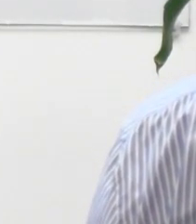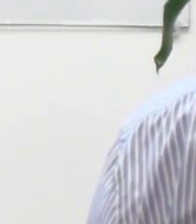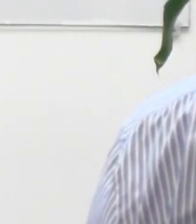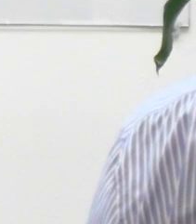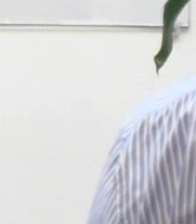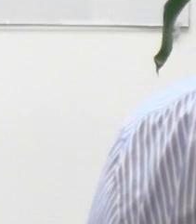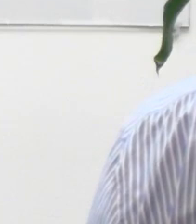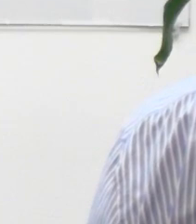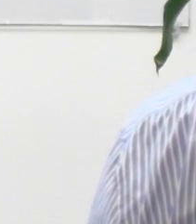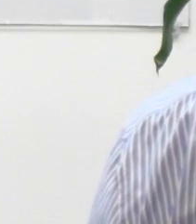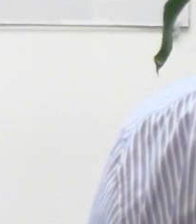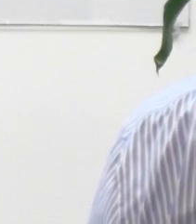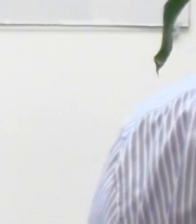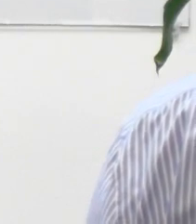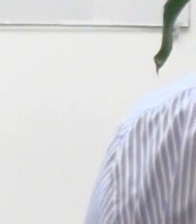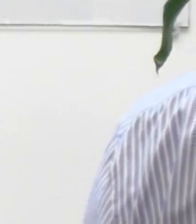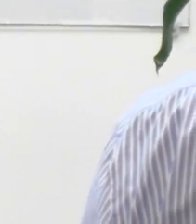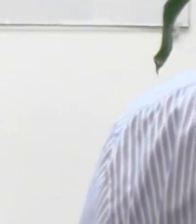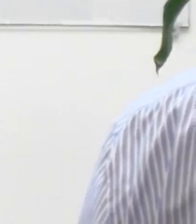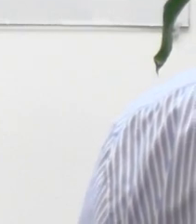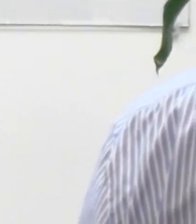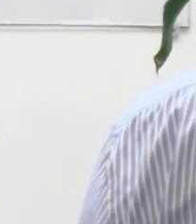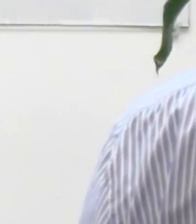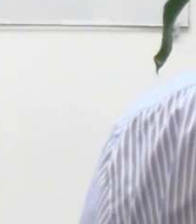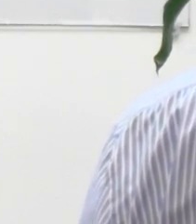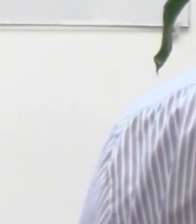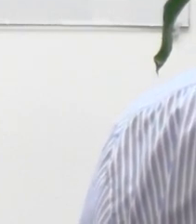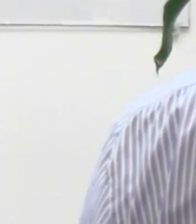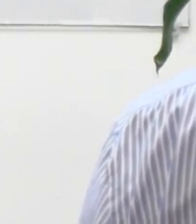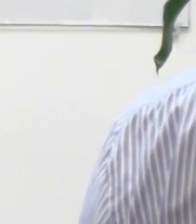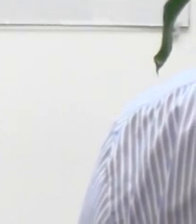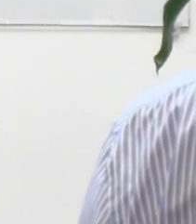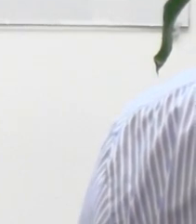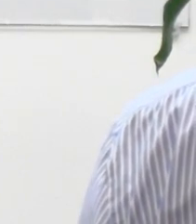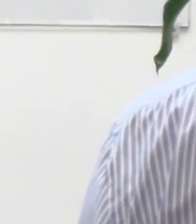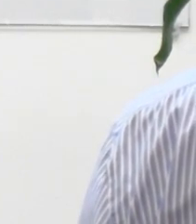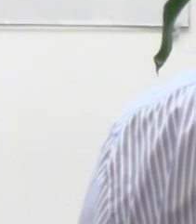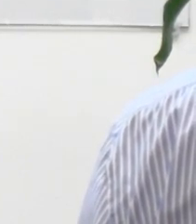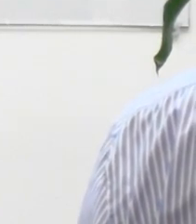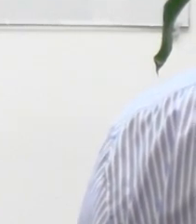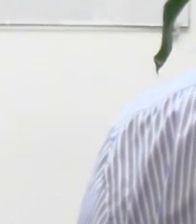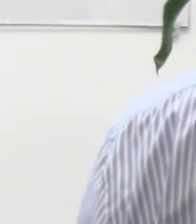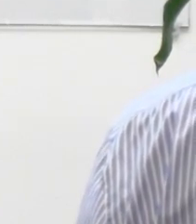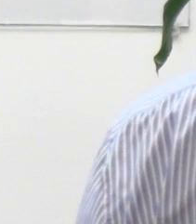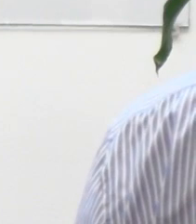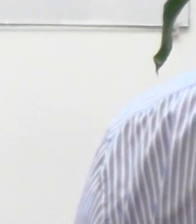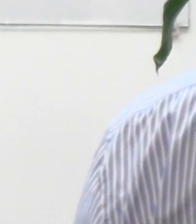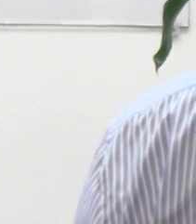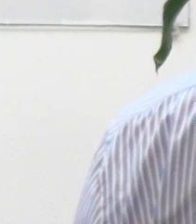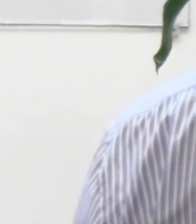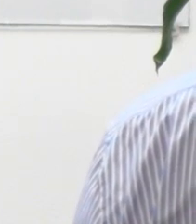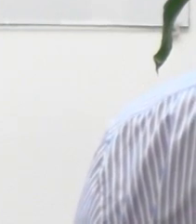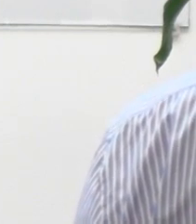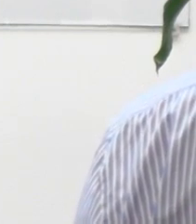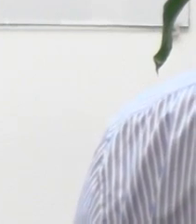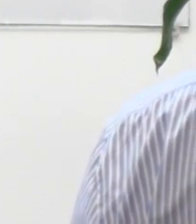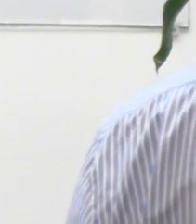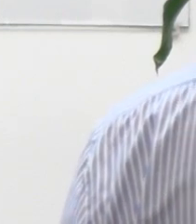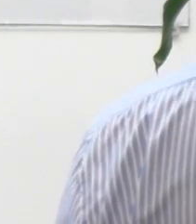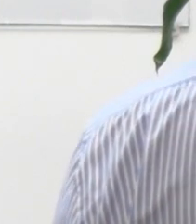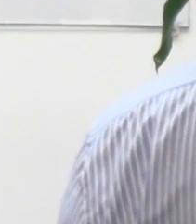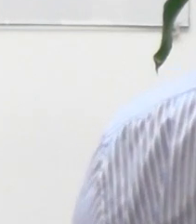eternity Lord father now ask you that be with us and bring us back so we can praise your name